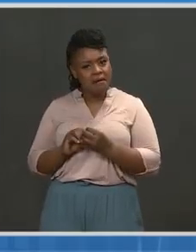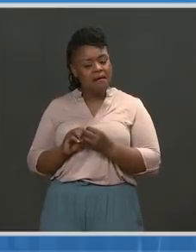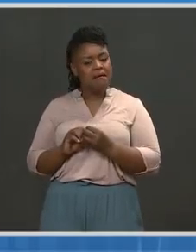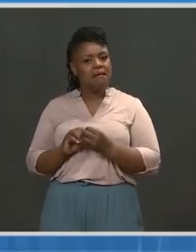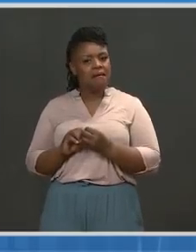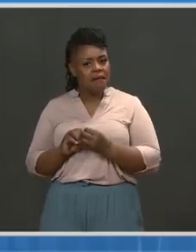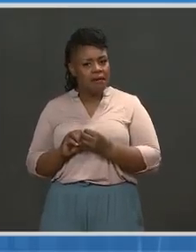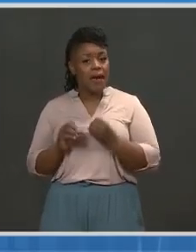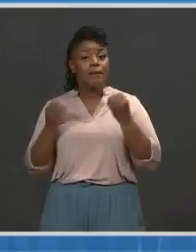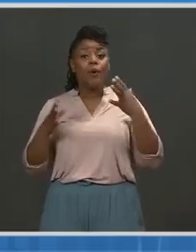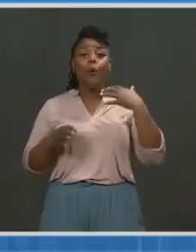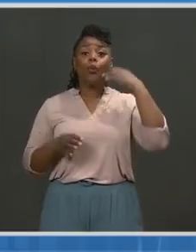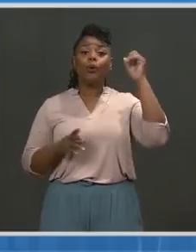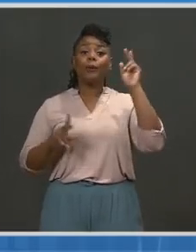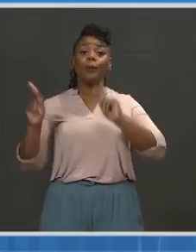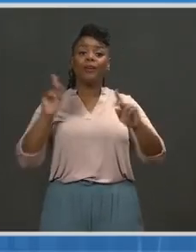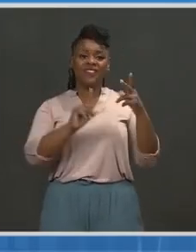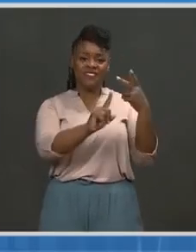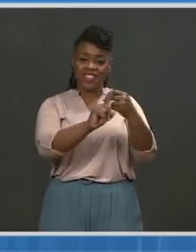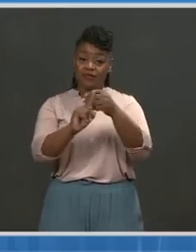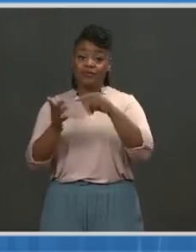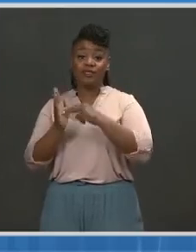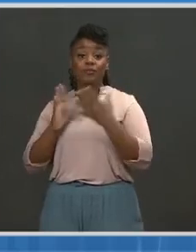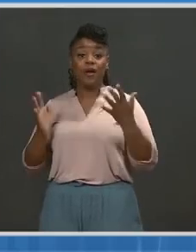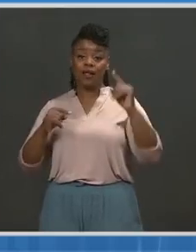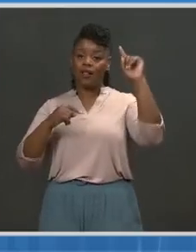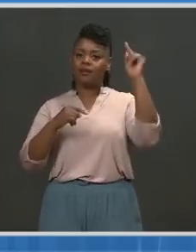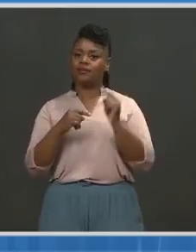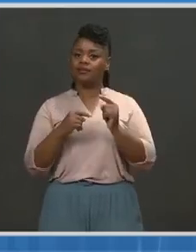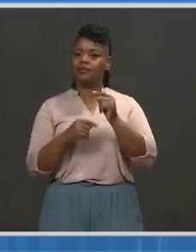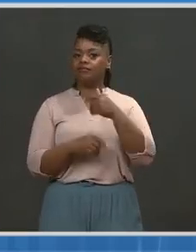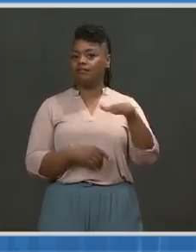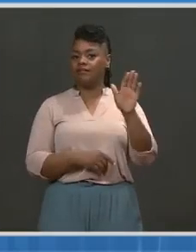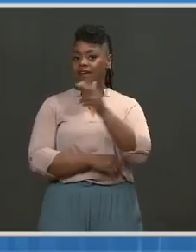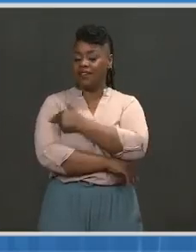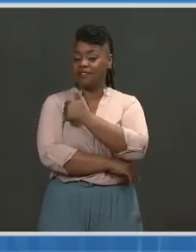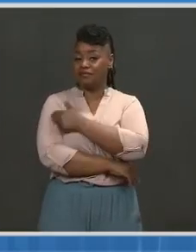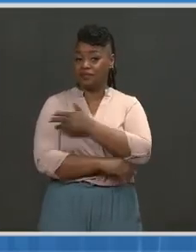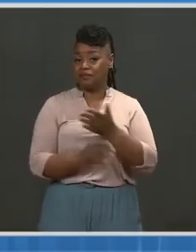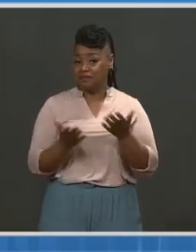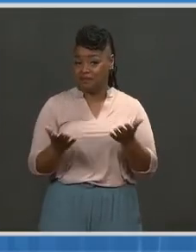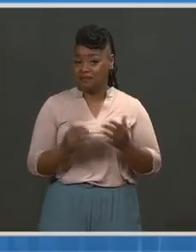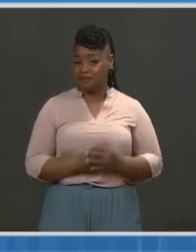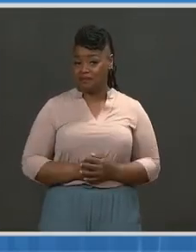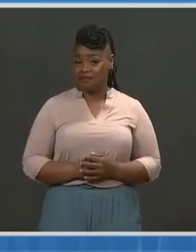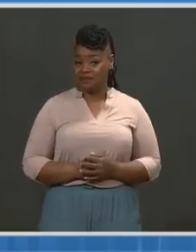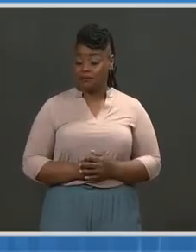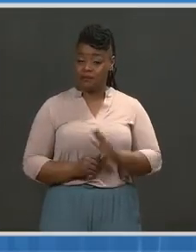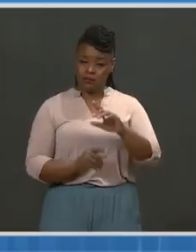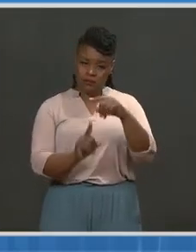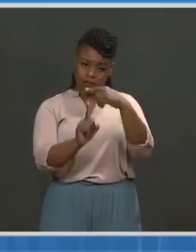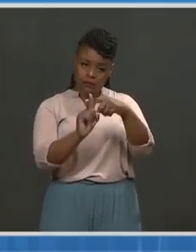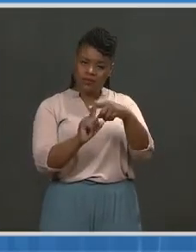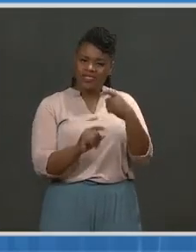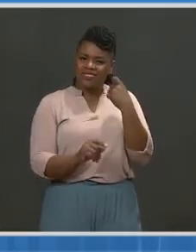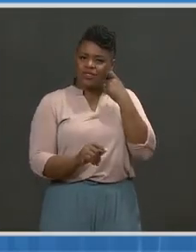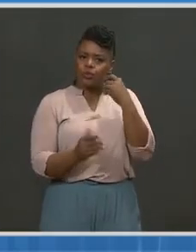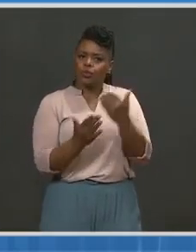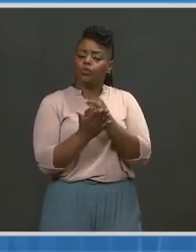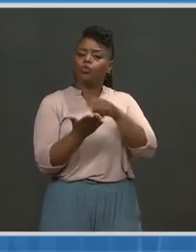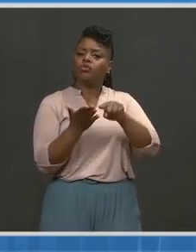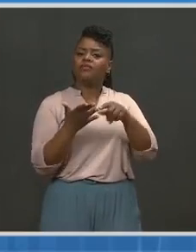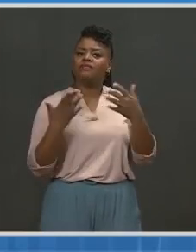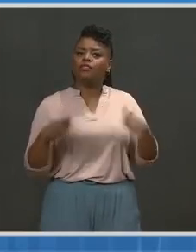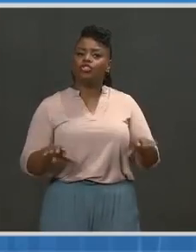as that age group has gotten vaccinated. Just yesterday, several studies were released from the New England Journal of Medicine describing